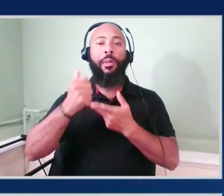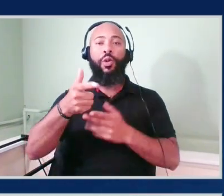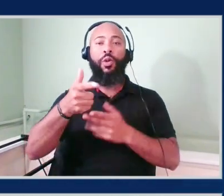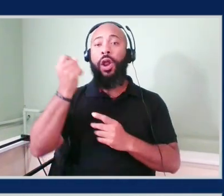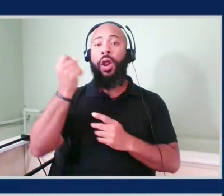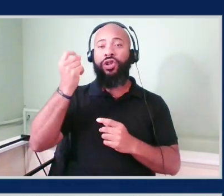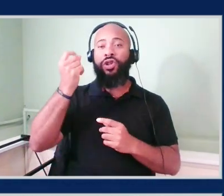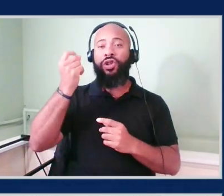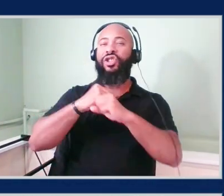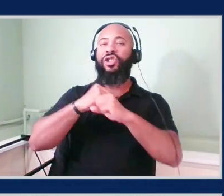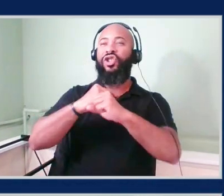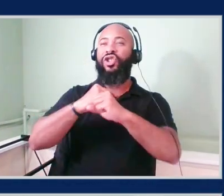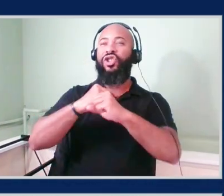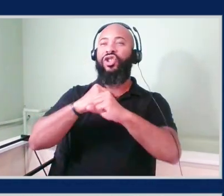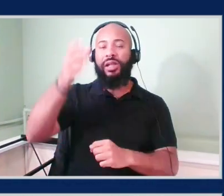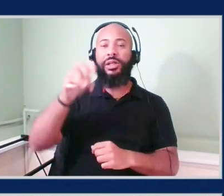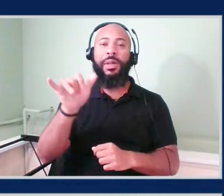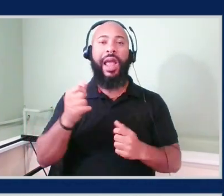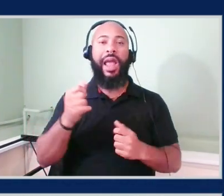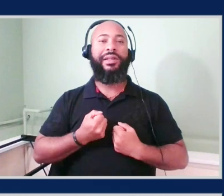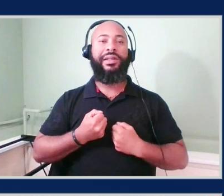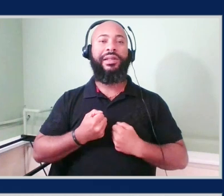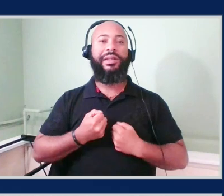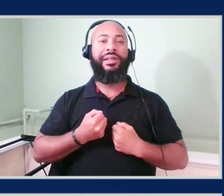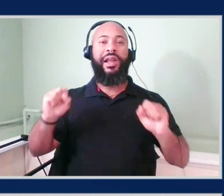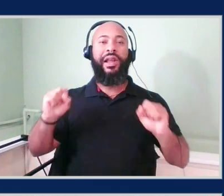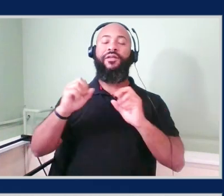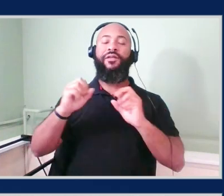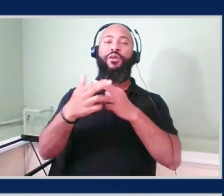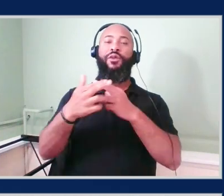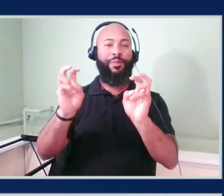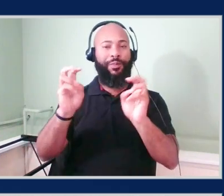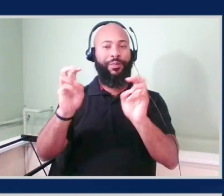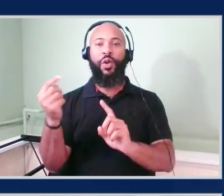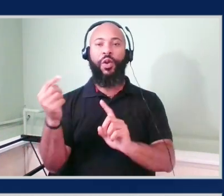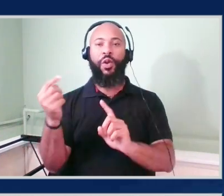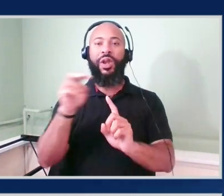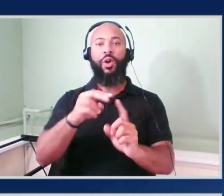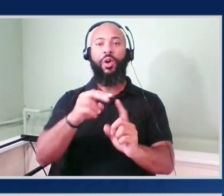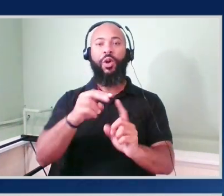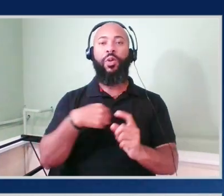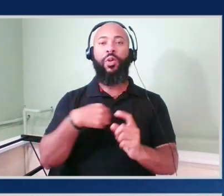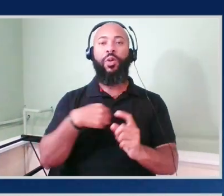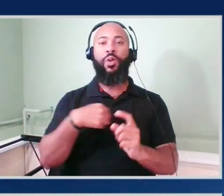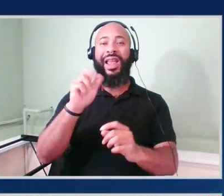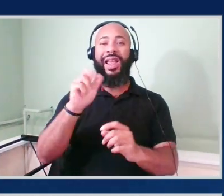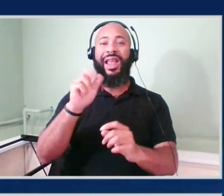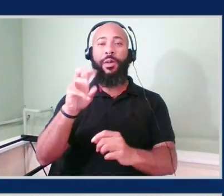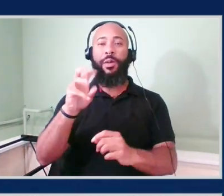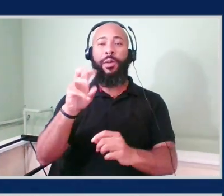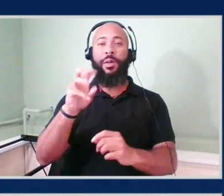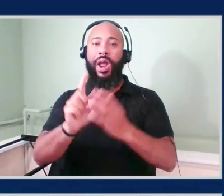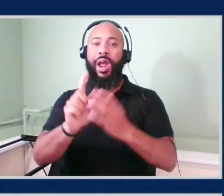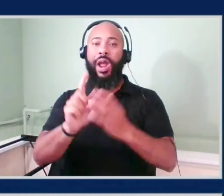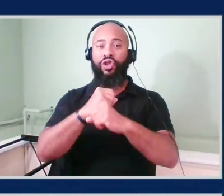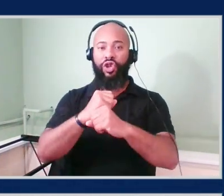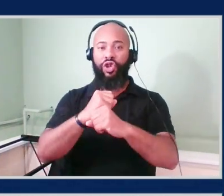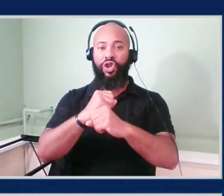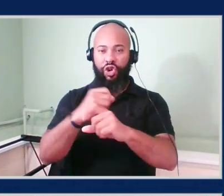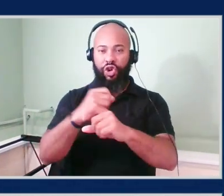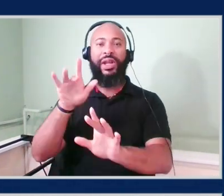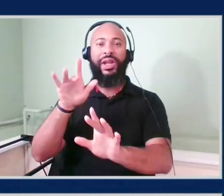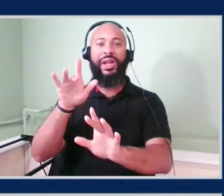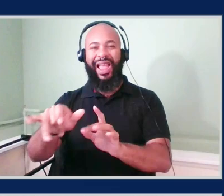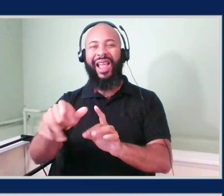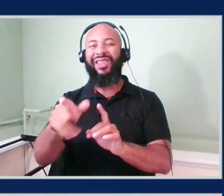right? So here we're focusing on this right here which says AWS Power Hour Security. You can click on that. It's from October 2022. So some of the